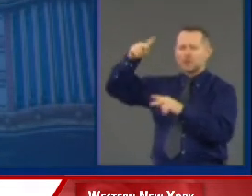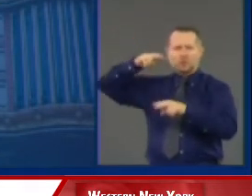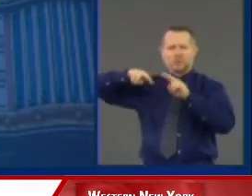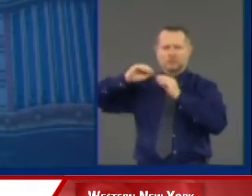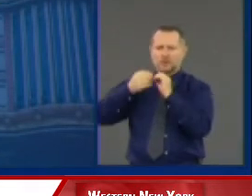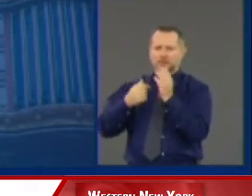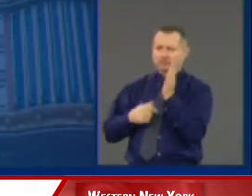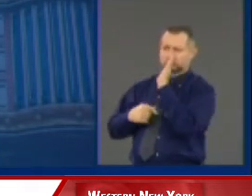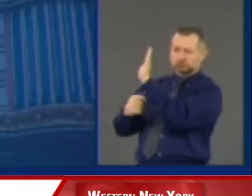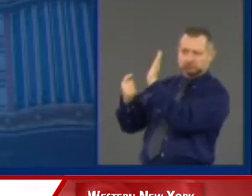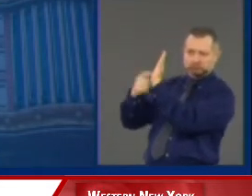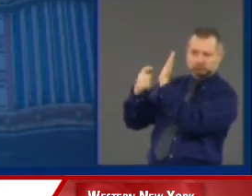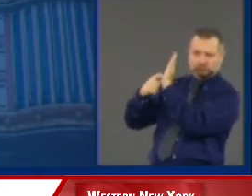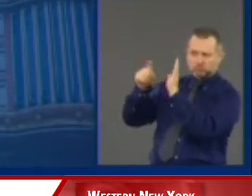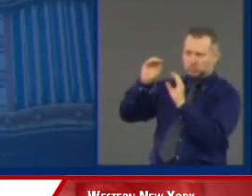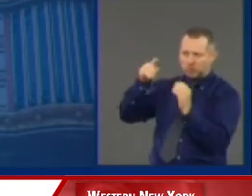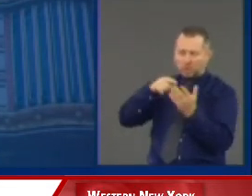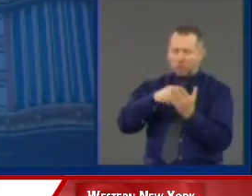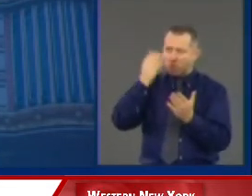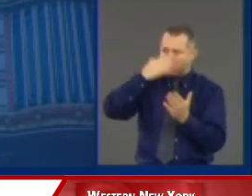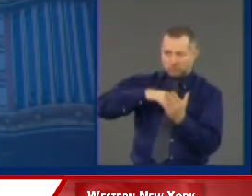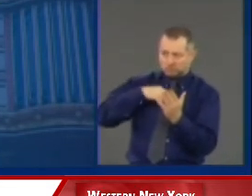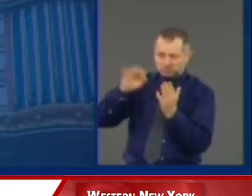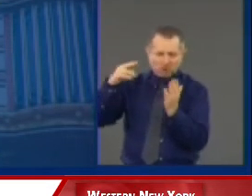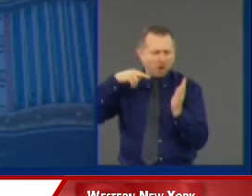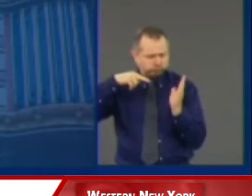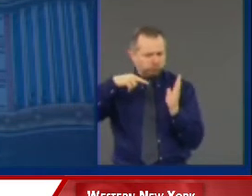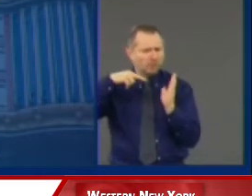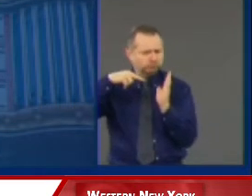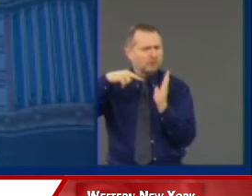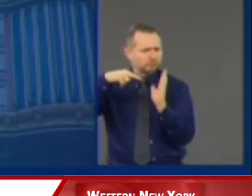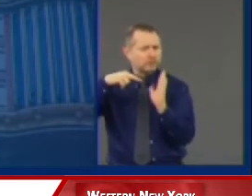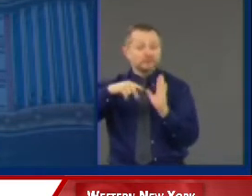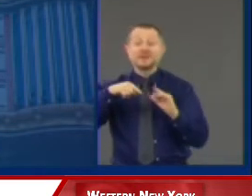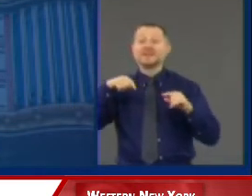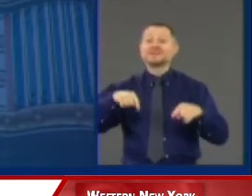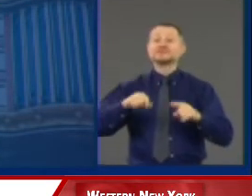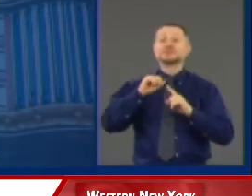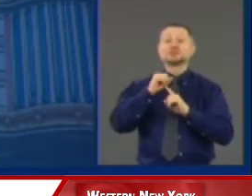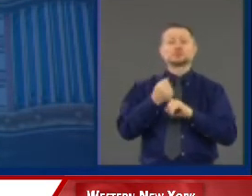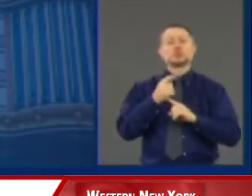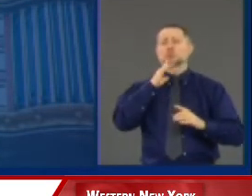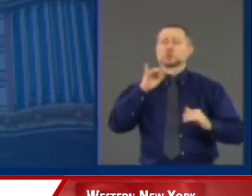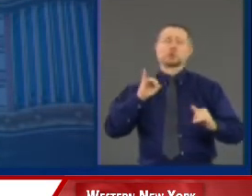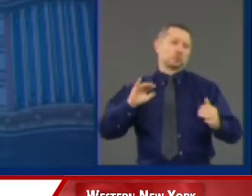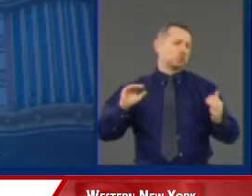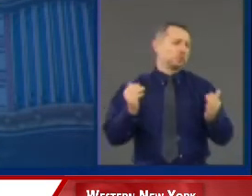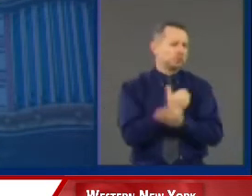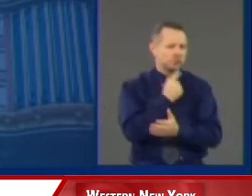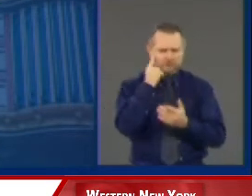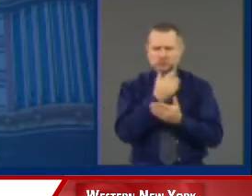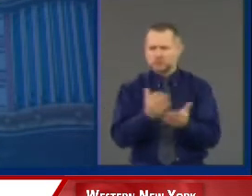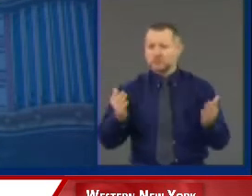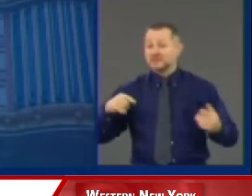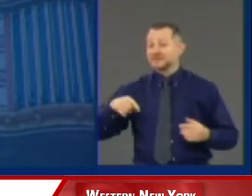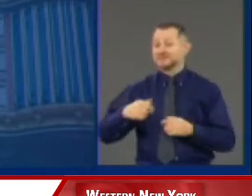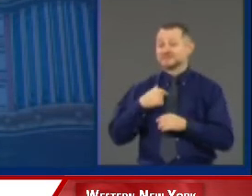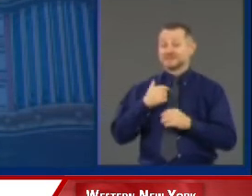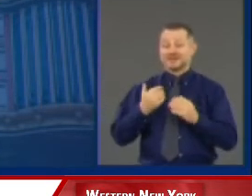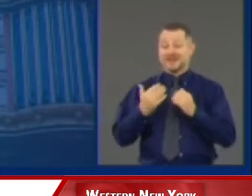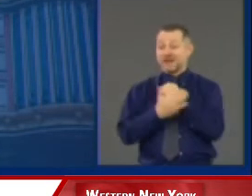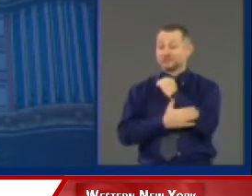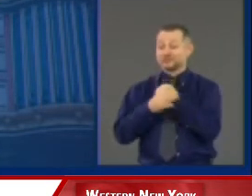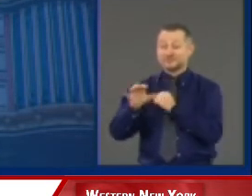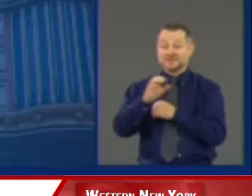anything. This is new for all of us. It's not what county executives do. It's not what